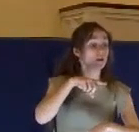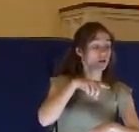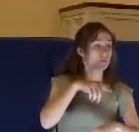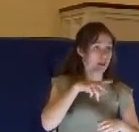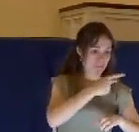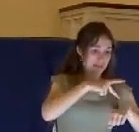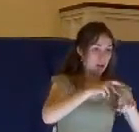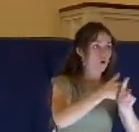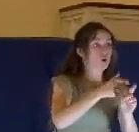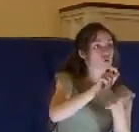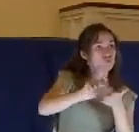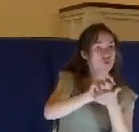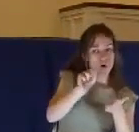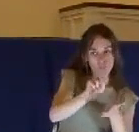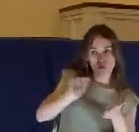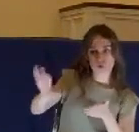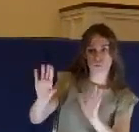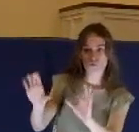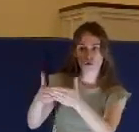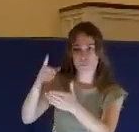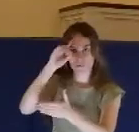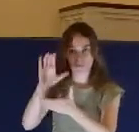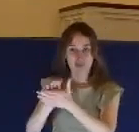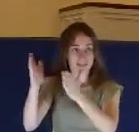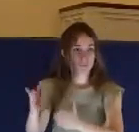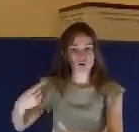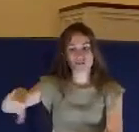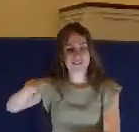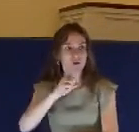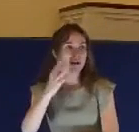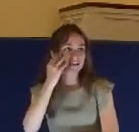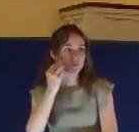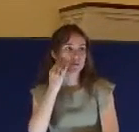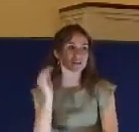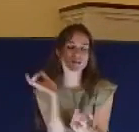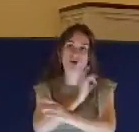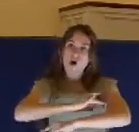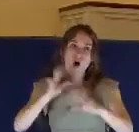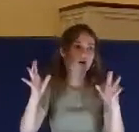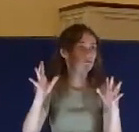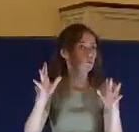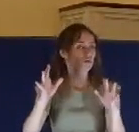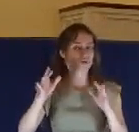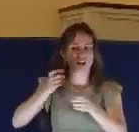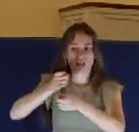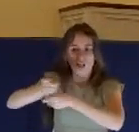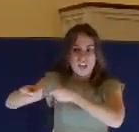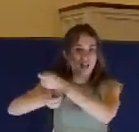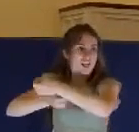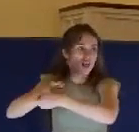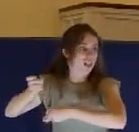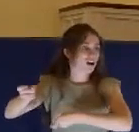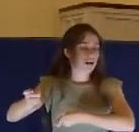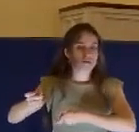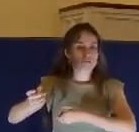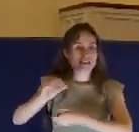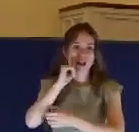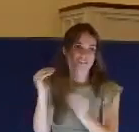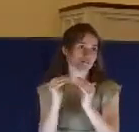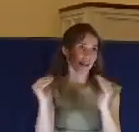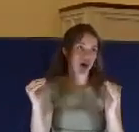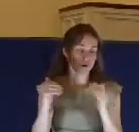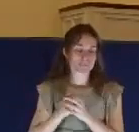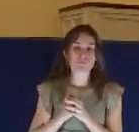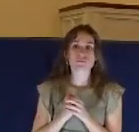severe persecution. It was unjust persecution, and Peter was reminding them